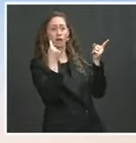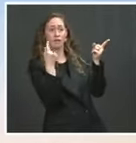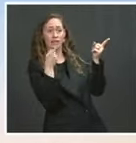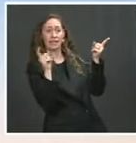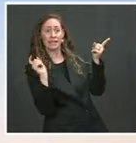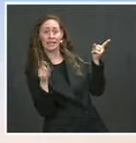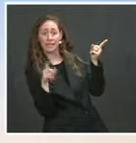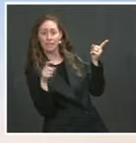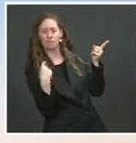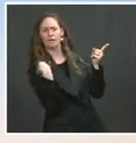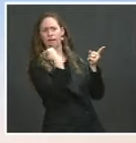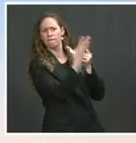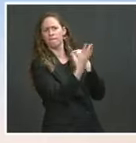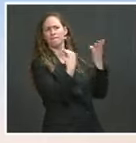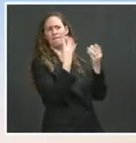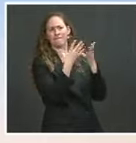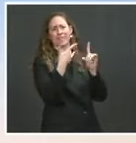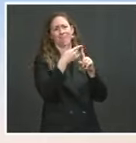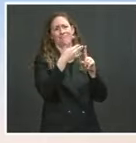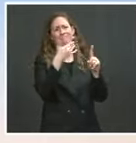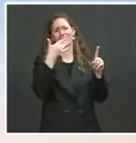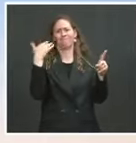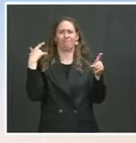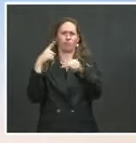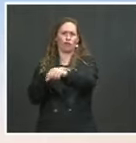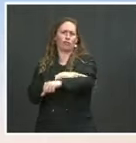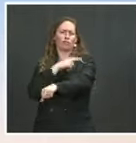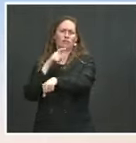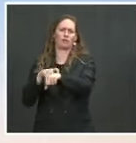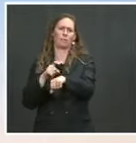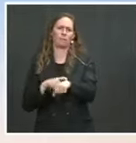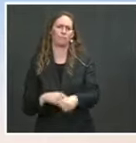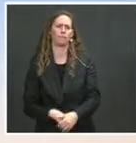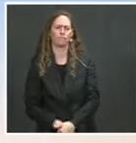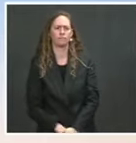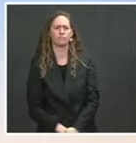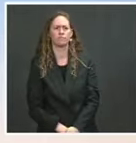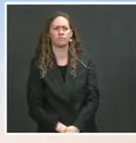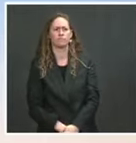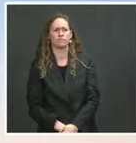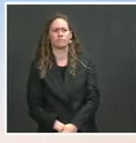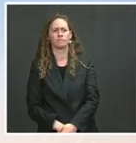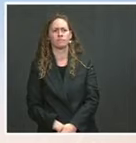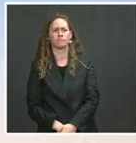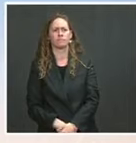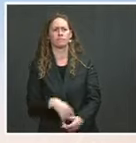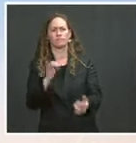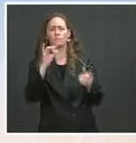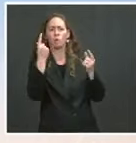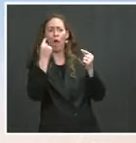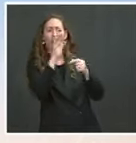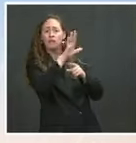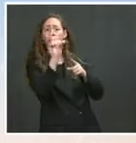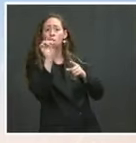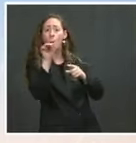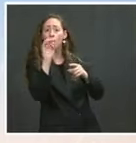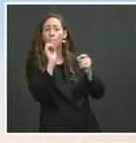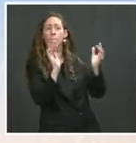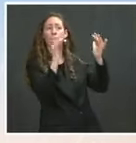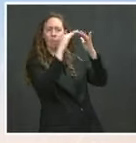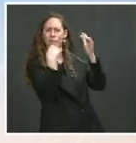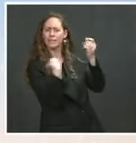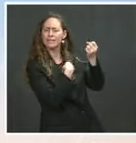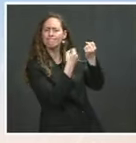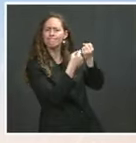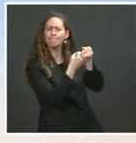and even decades, including the Iron Dome. But I don't have anything to preview in terms of additional support. But you won't commit to replenishing the